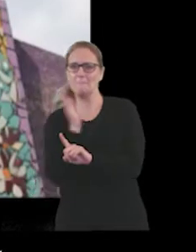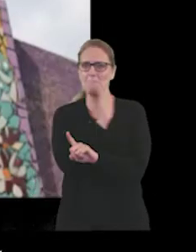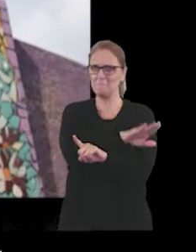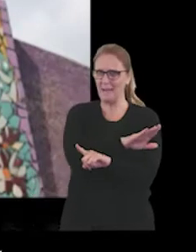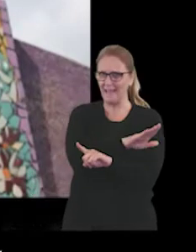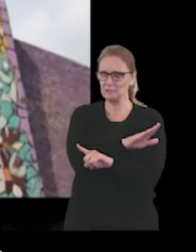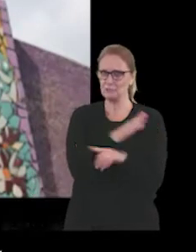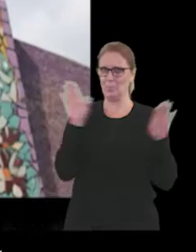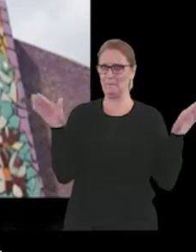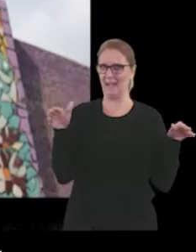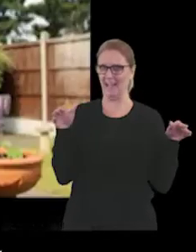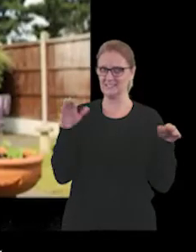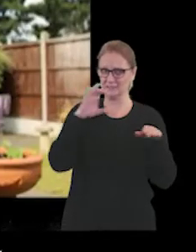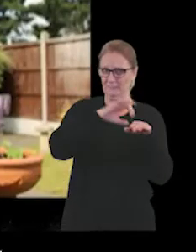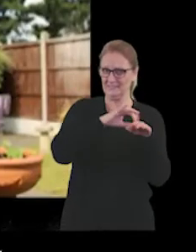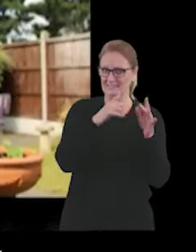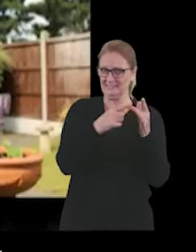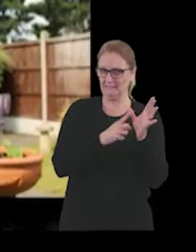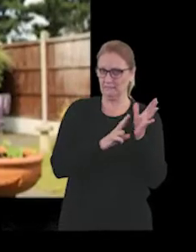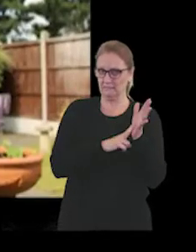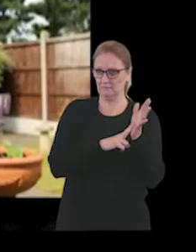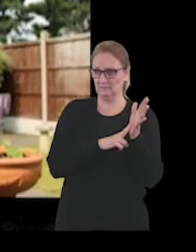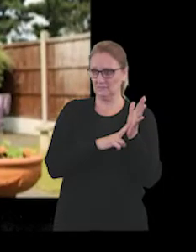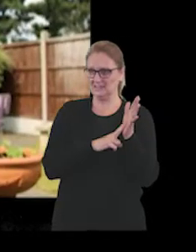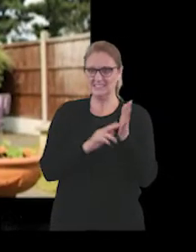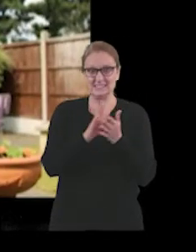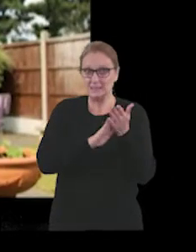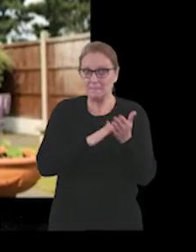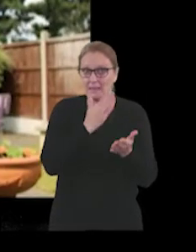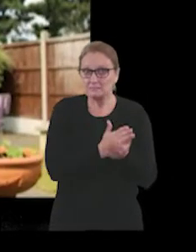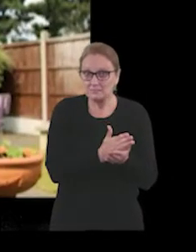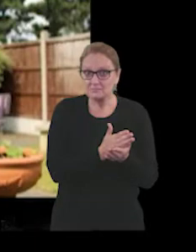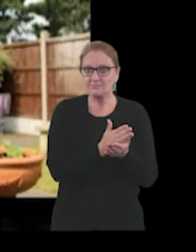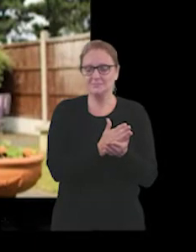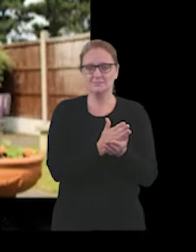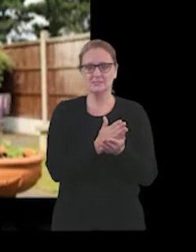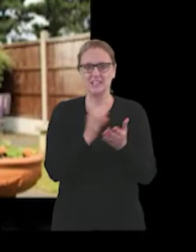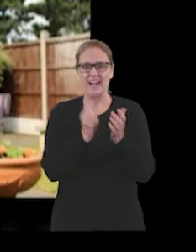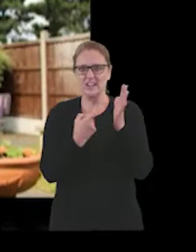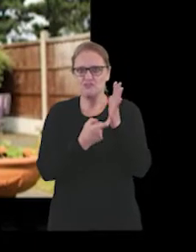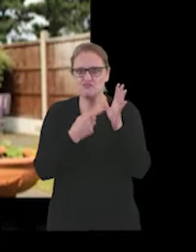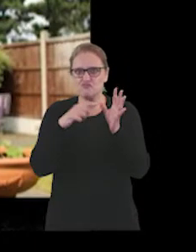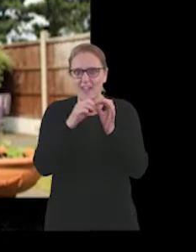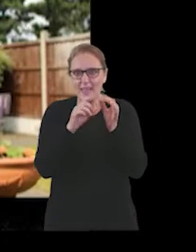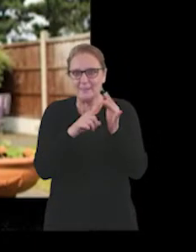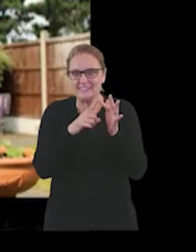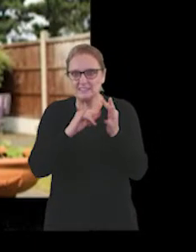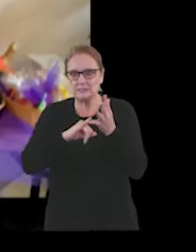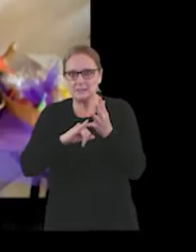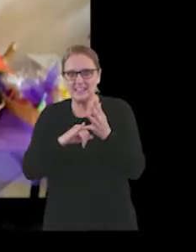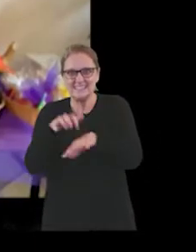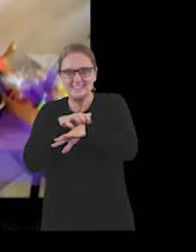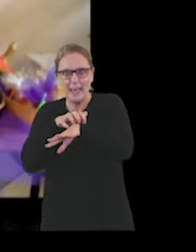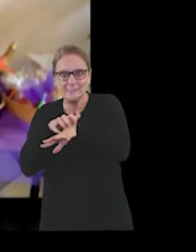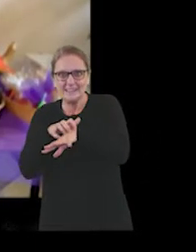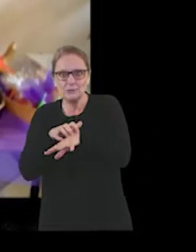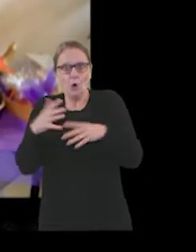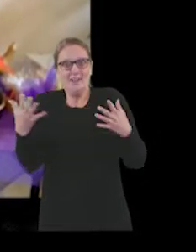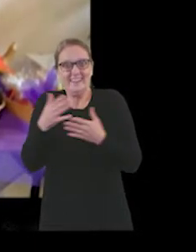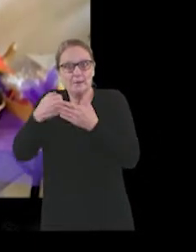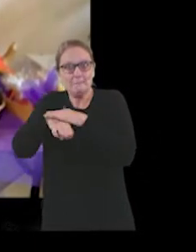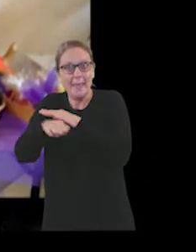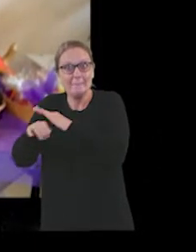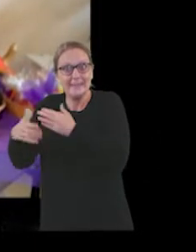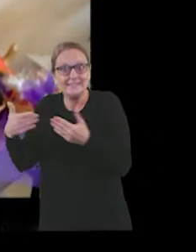bit Ian. Did it mean to? Did it have rabies, scabies or even babies? Frank